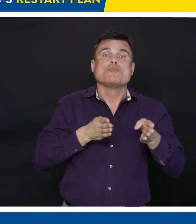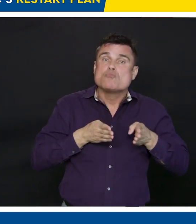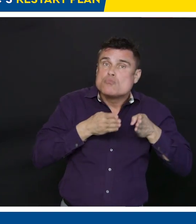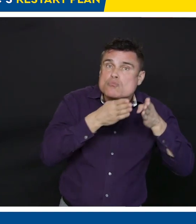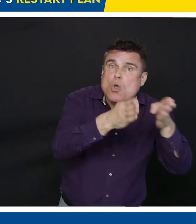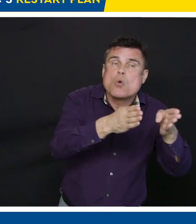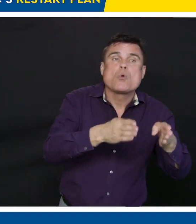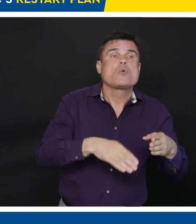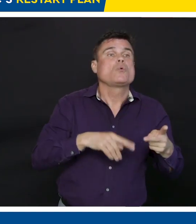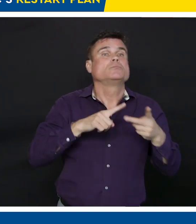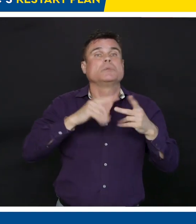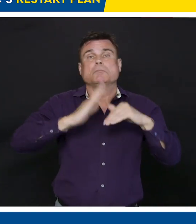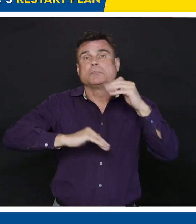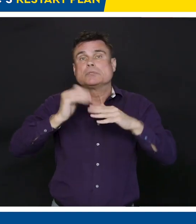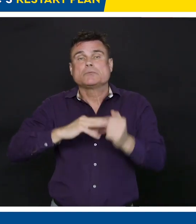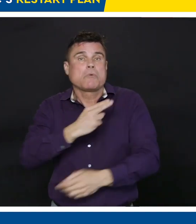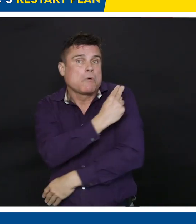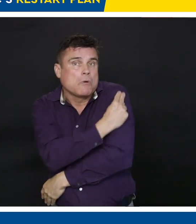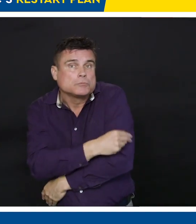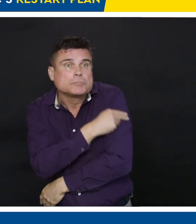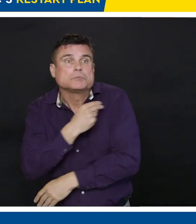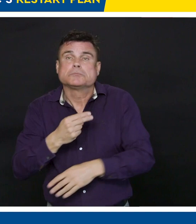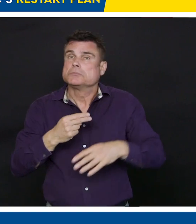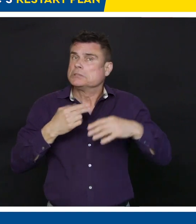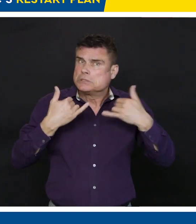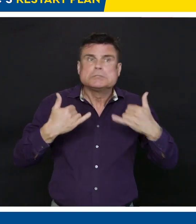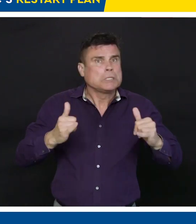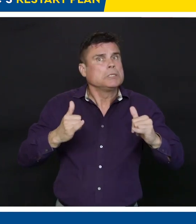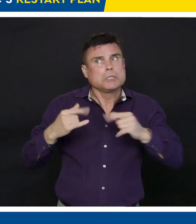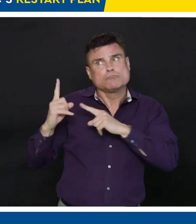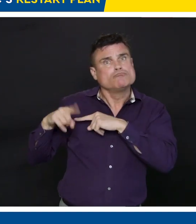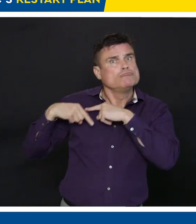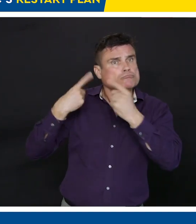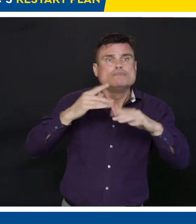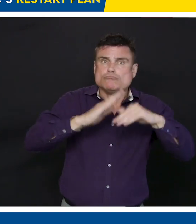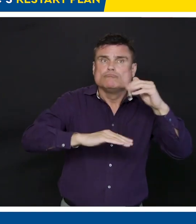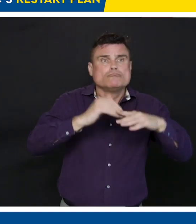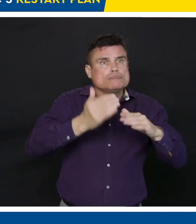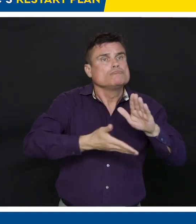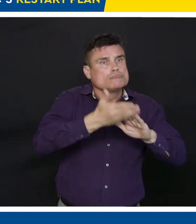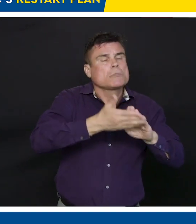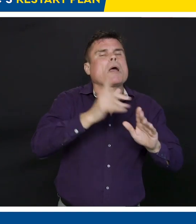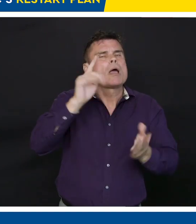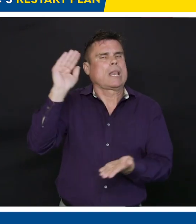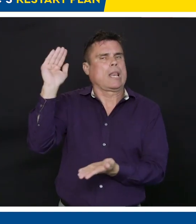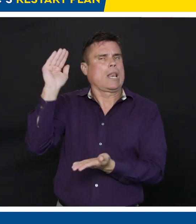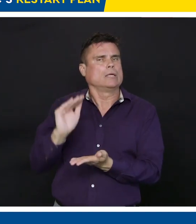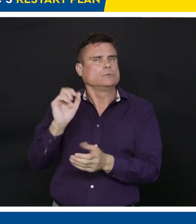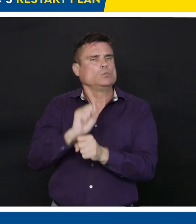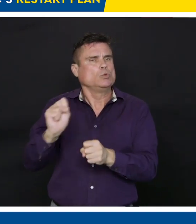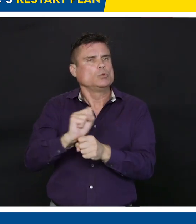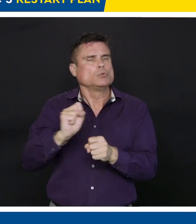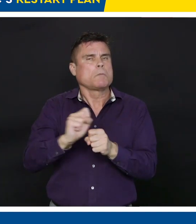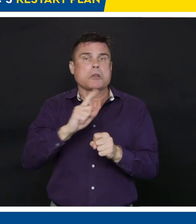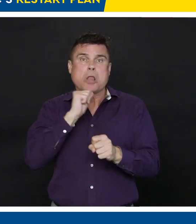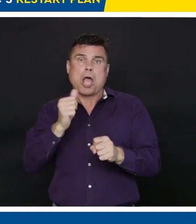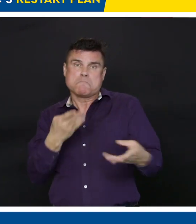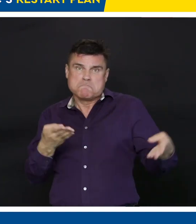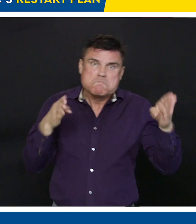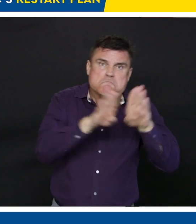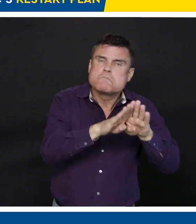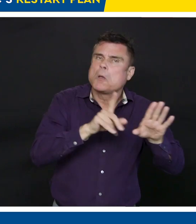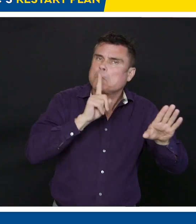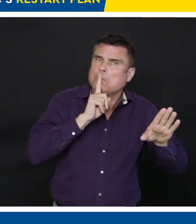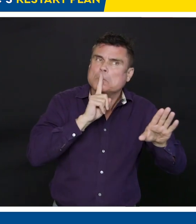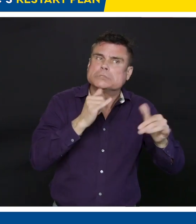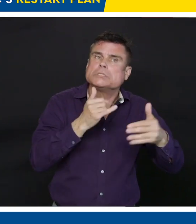building British Columbia has been going on admittedly at reduced pace. Now we can start to look at ratcheting that up, but we still have